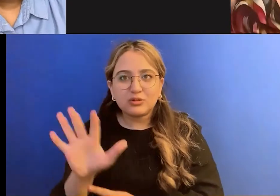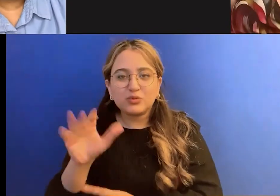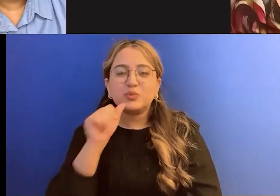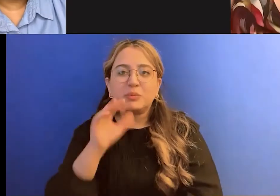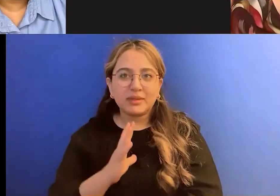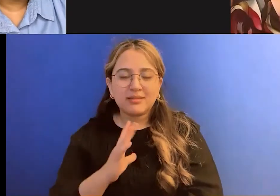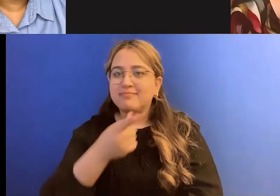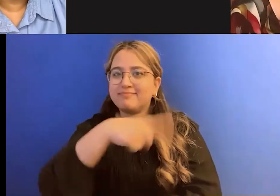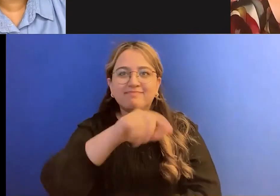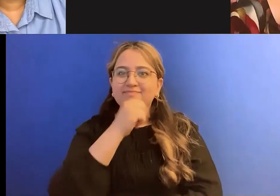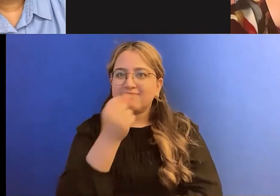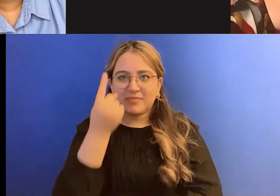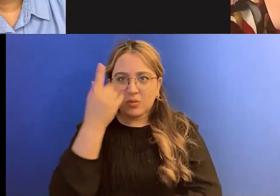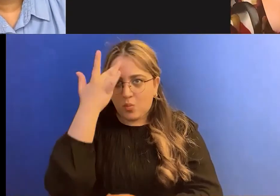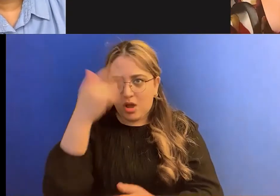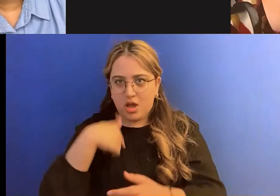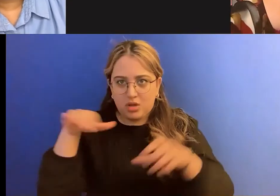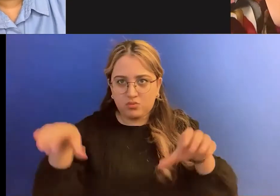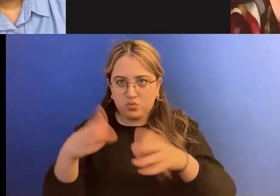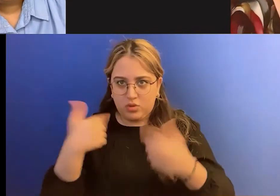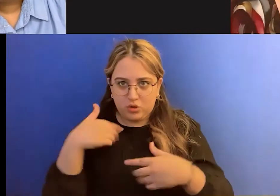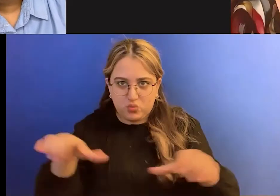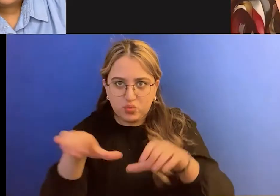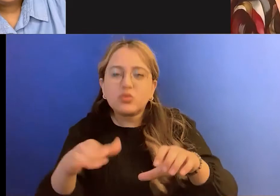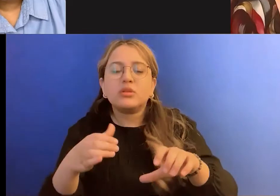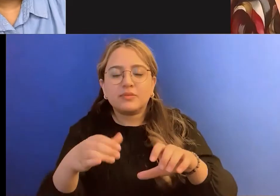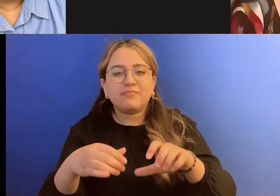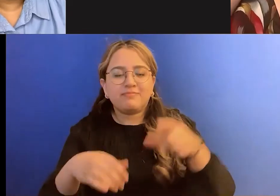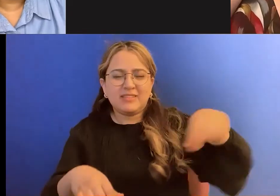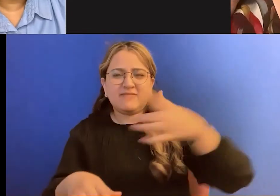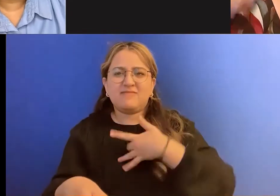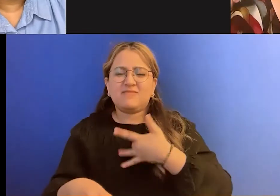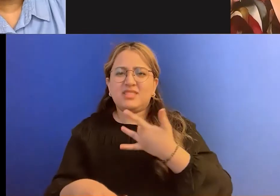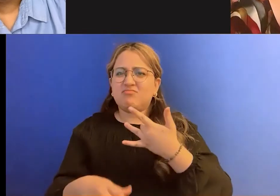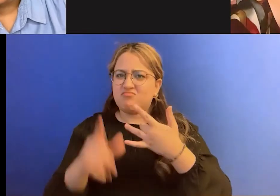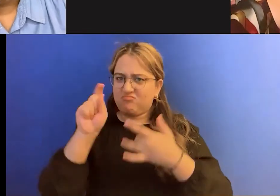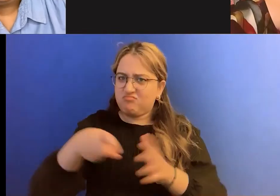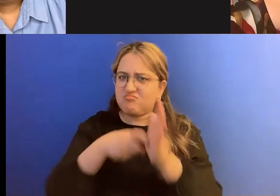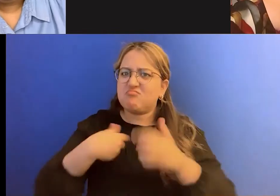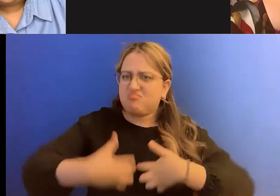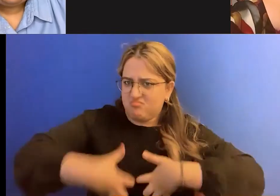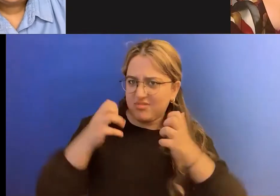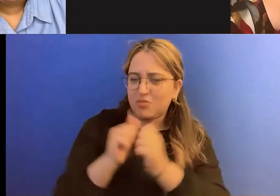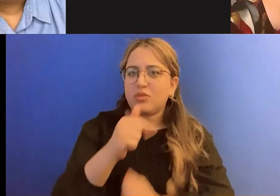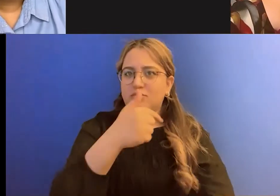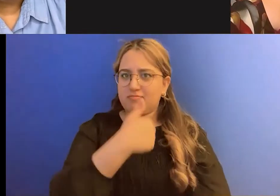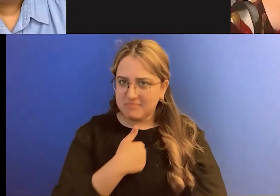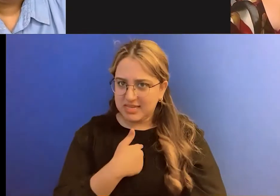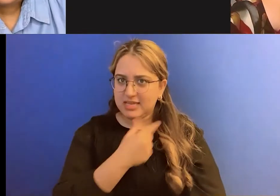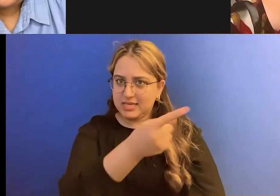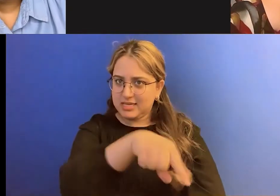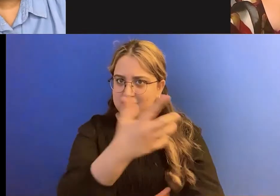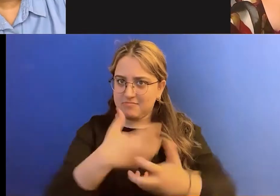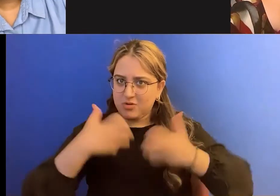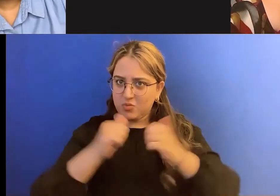and therefore feel the need to, you know, get angry with me and tell me things like, you know, I wonder what your mother